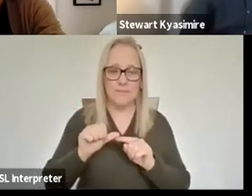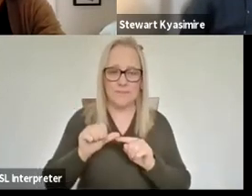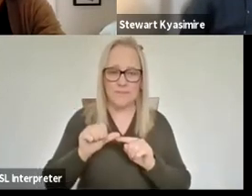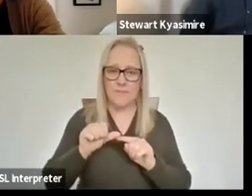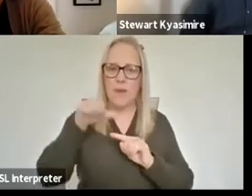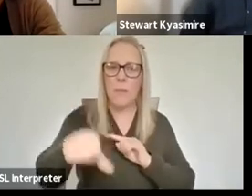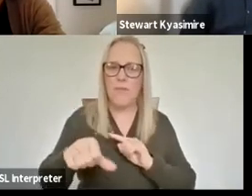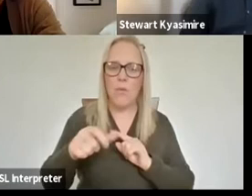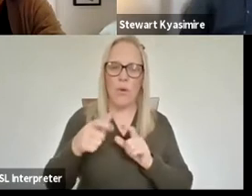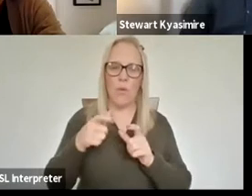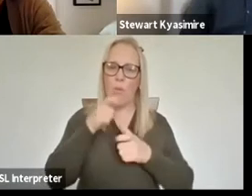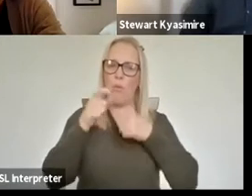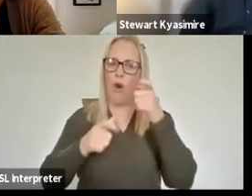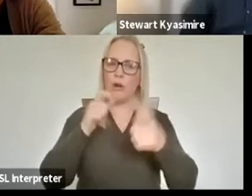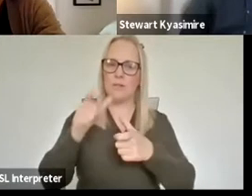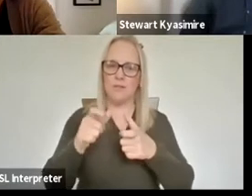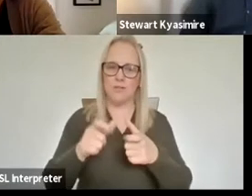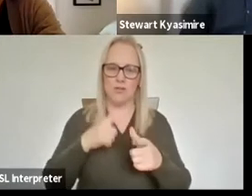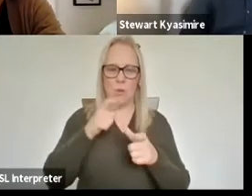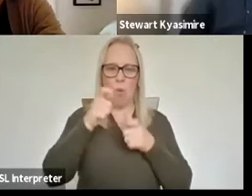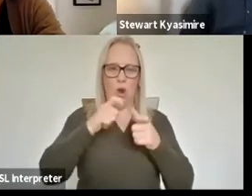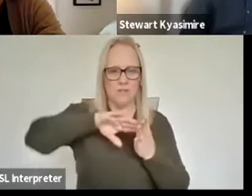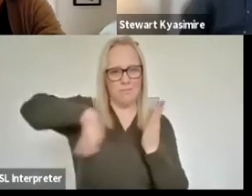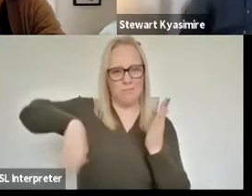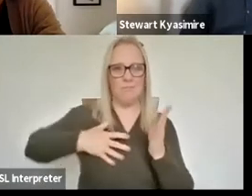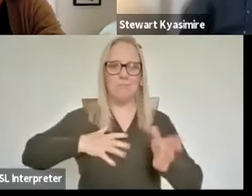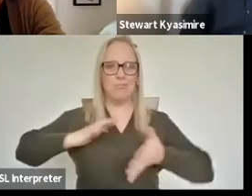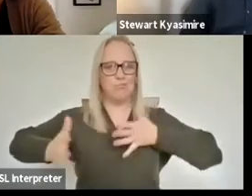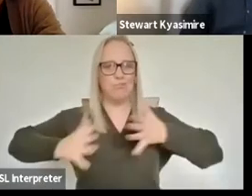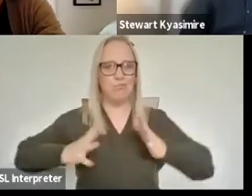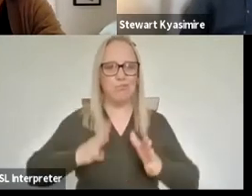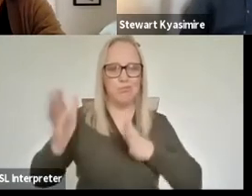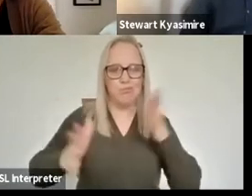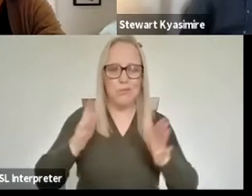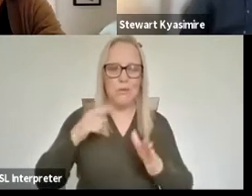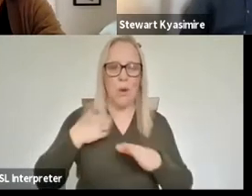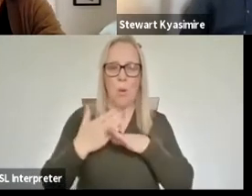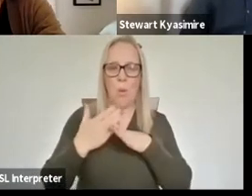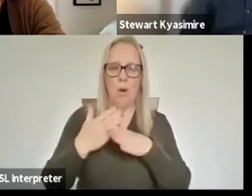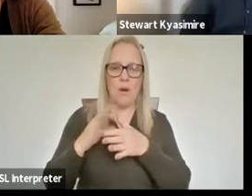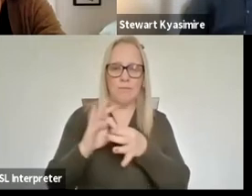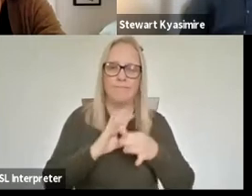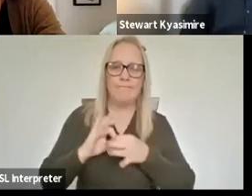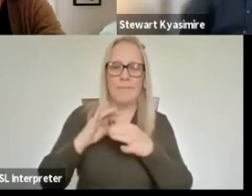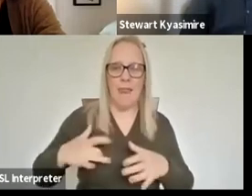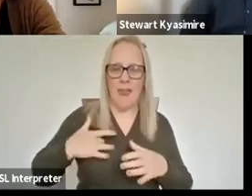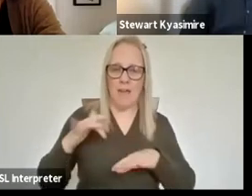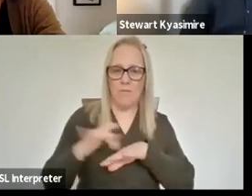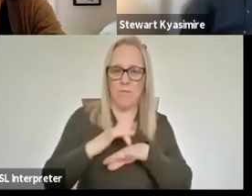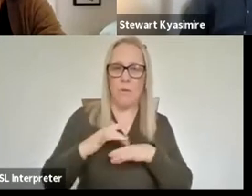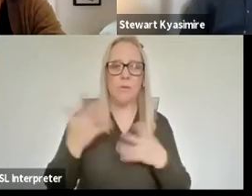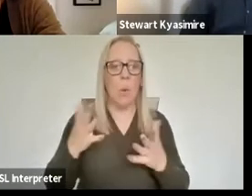um and I work across um live performance and moving image